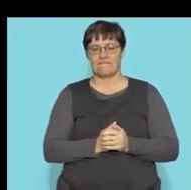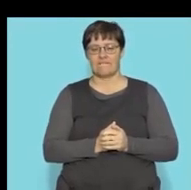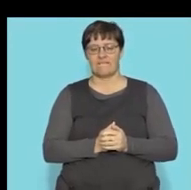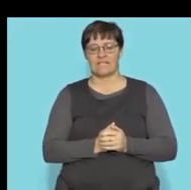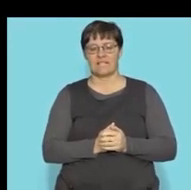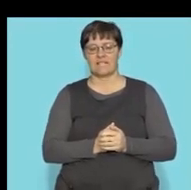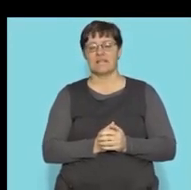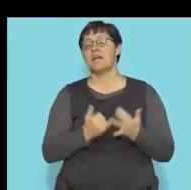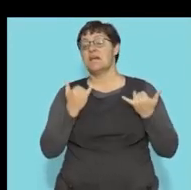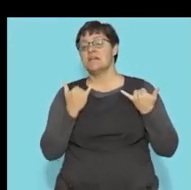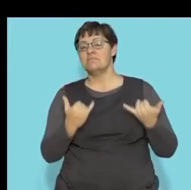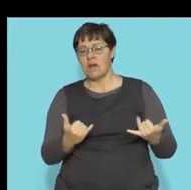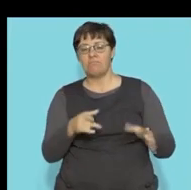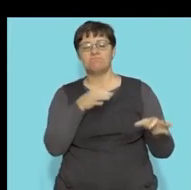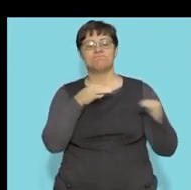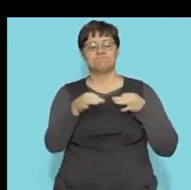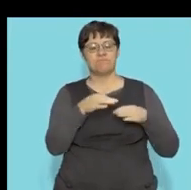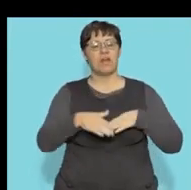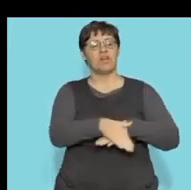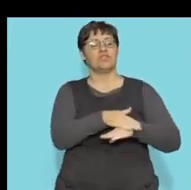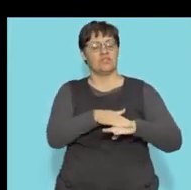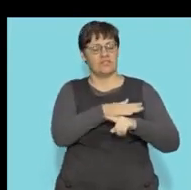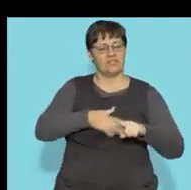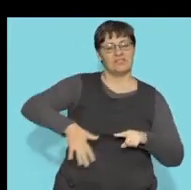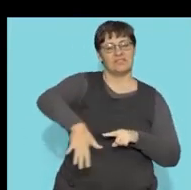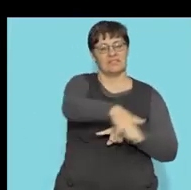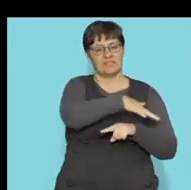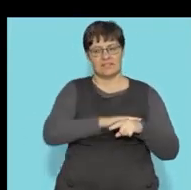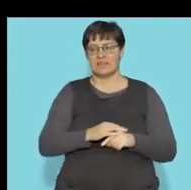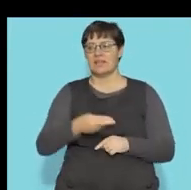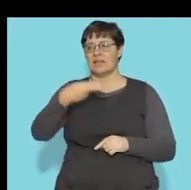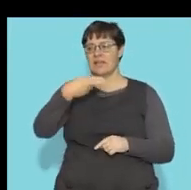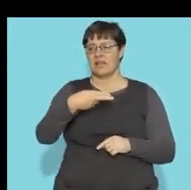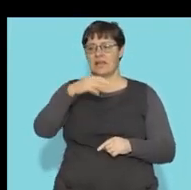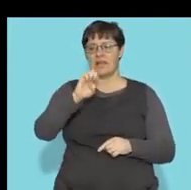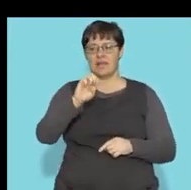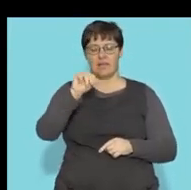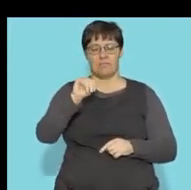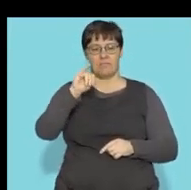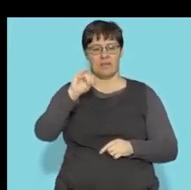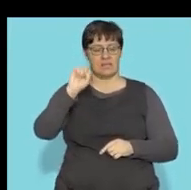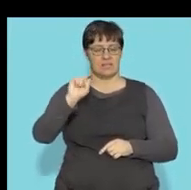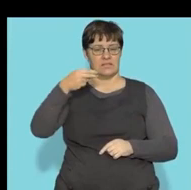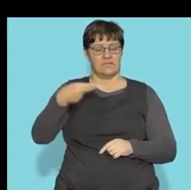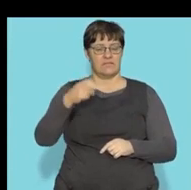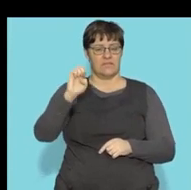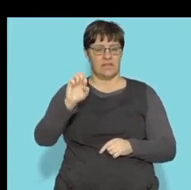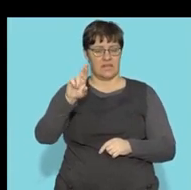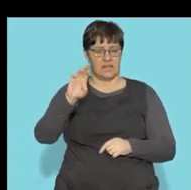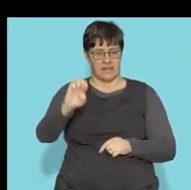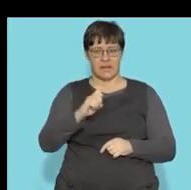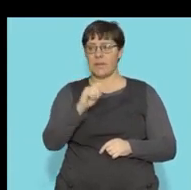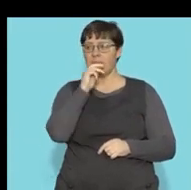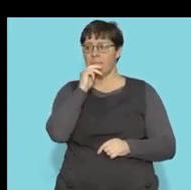So we are now going to define the surface area of a hemisphere. So we can see that a hemisphere